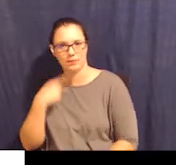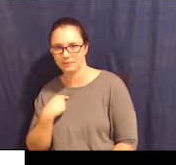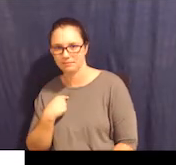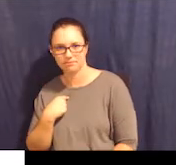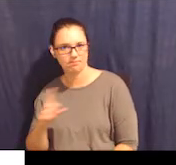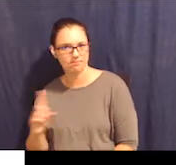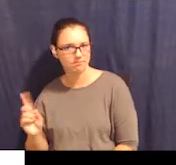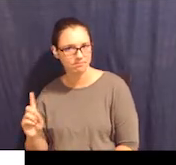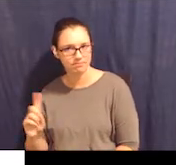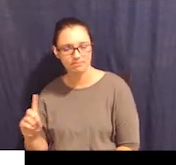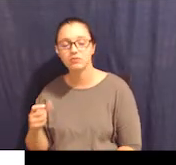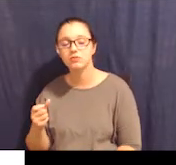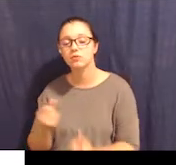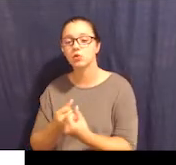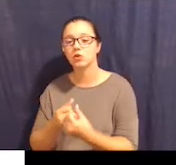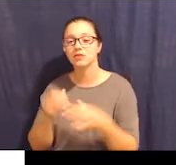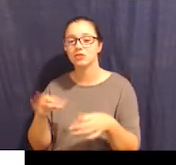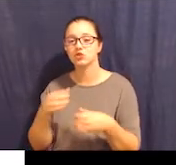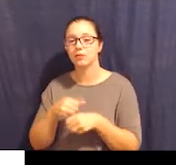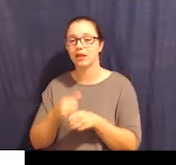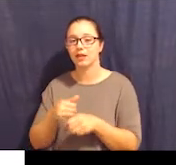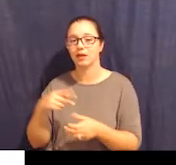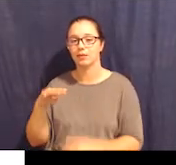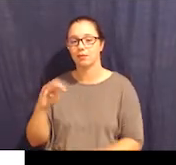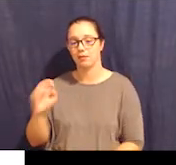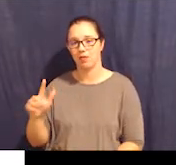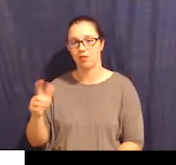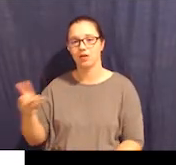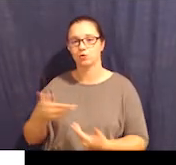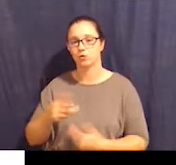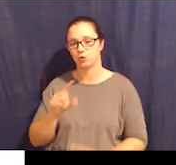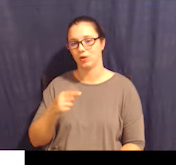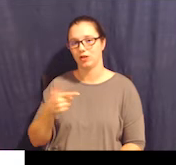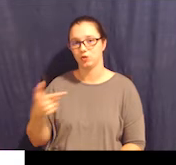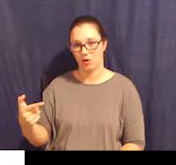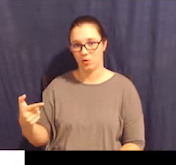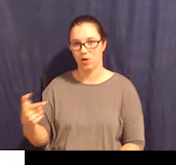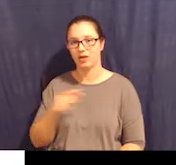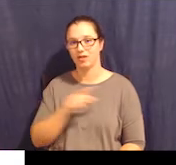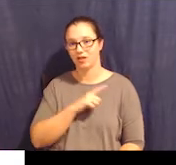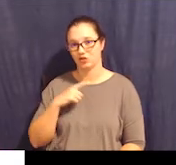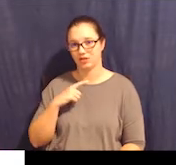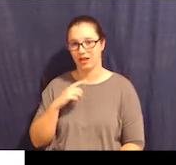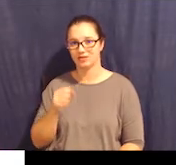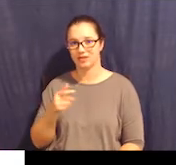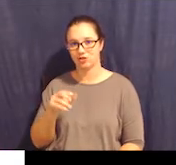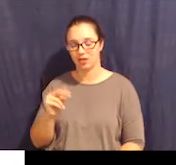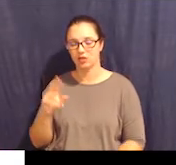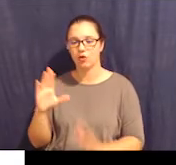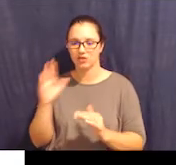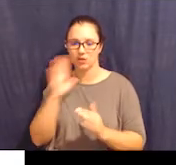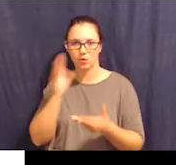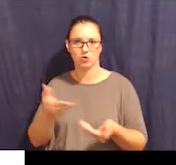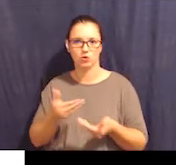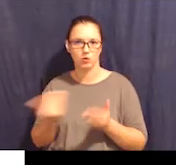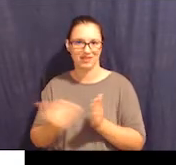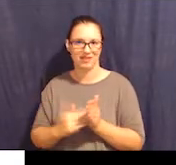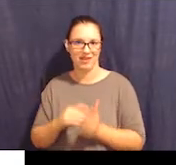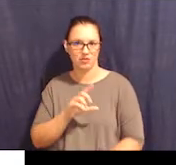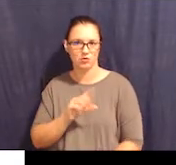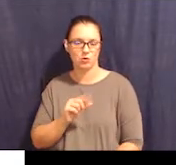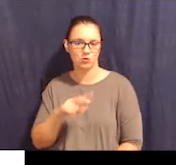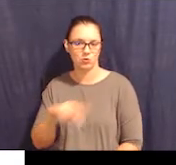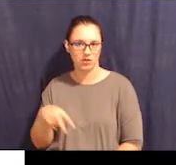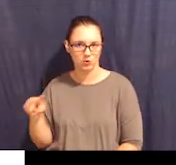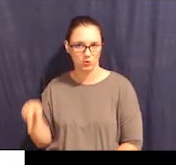2021 legislative session, which we hope to introduce again in 2022, the only authority